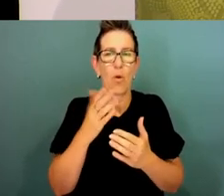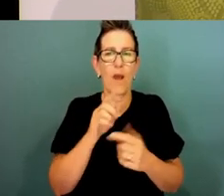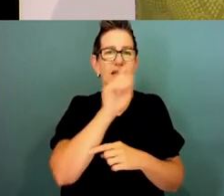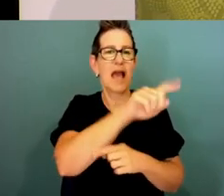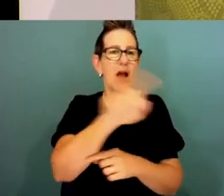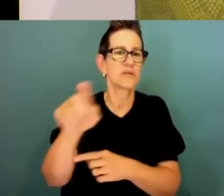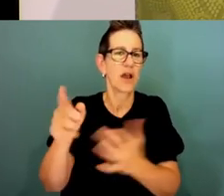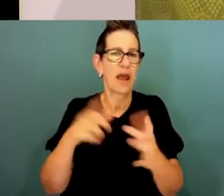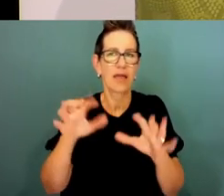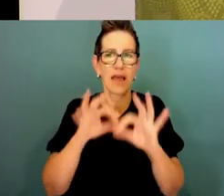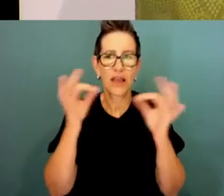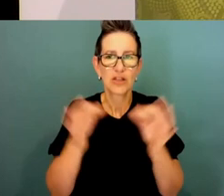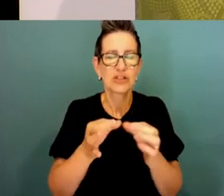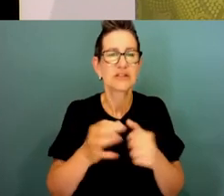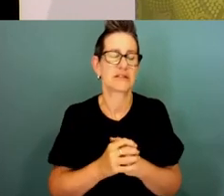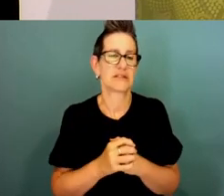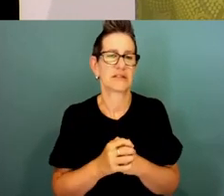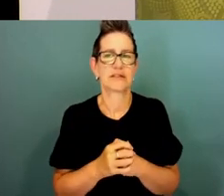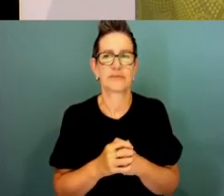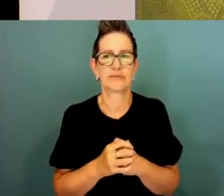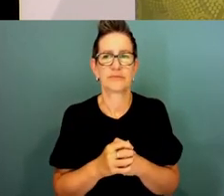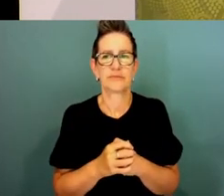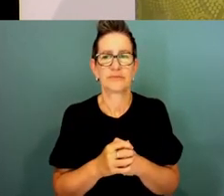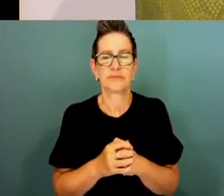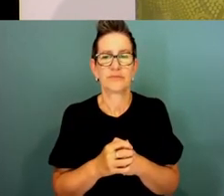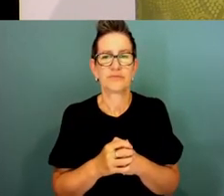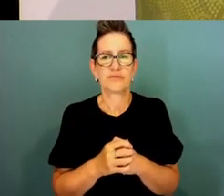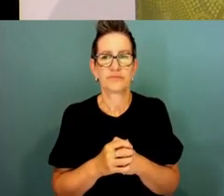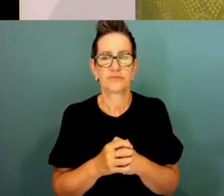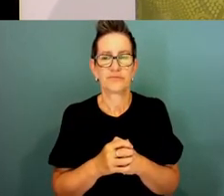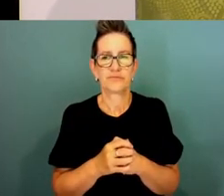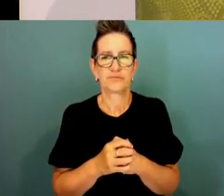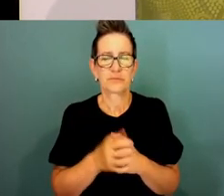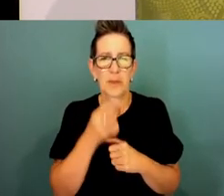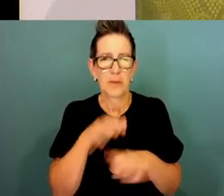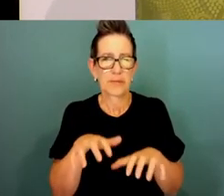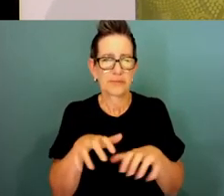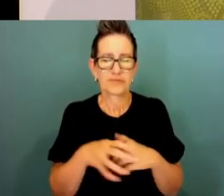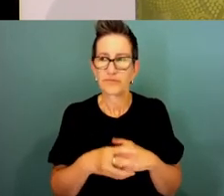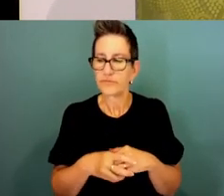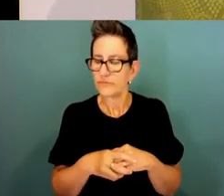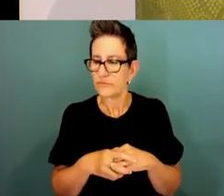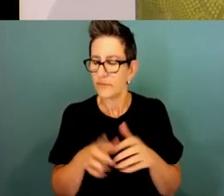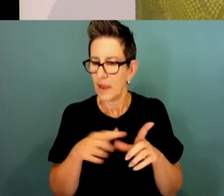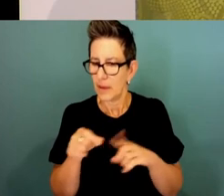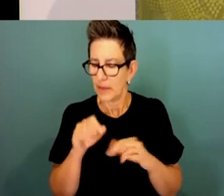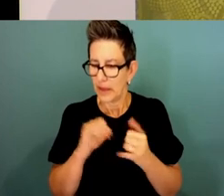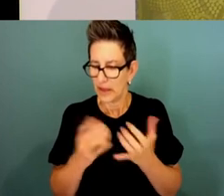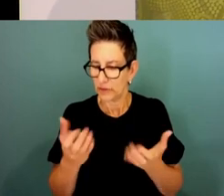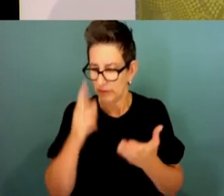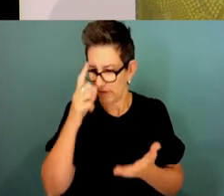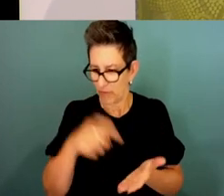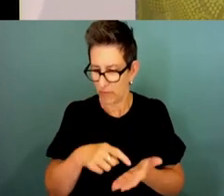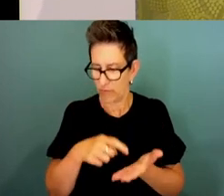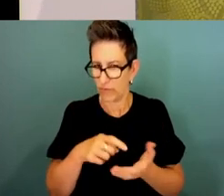last year as part of APS reform and has received a number of proposals that respond to a number of systemic challenges the APS faces.